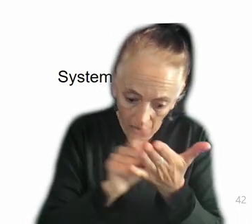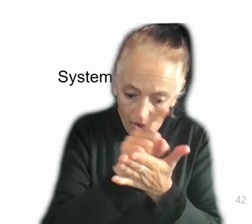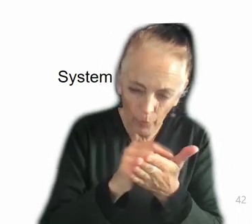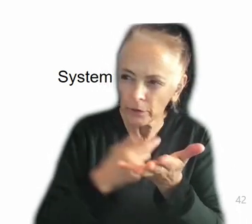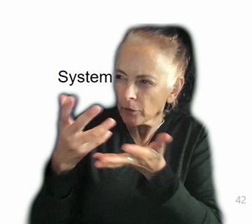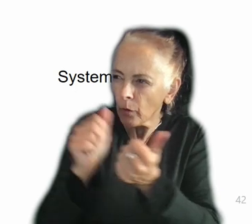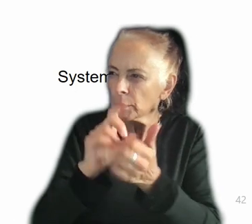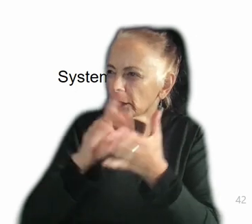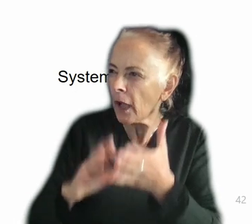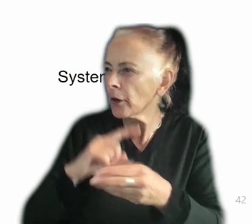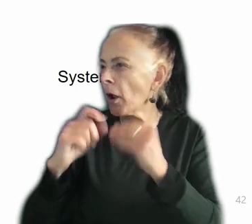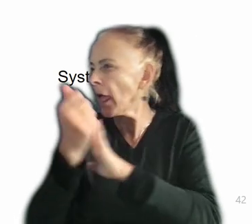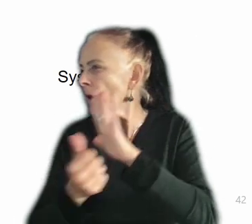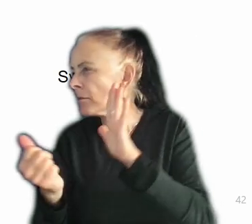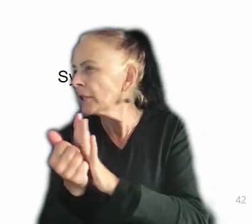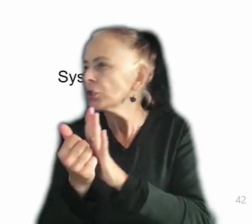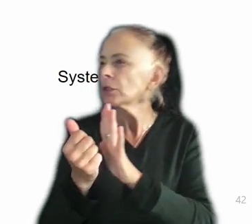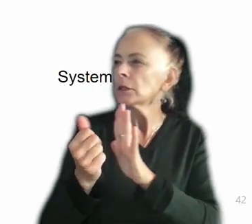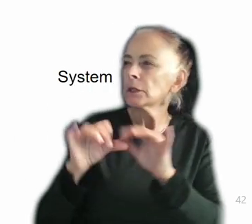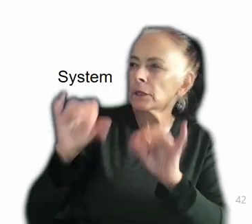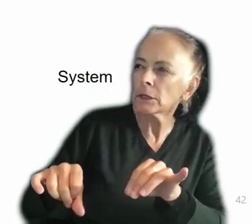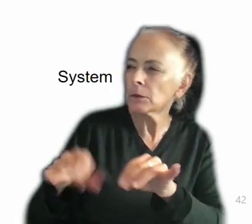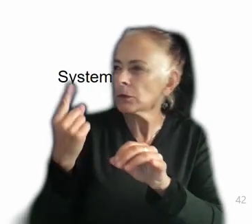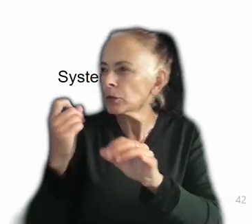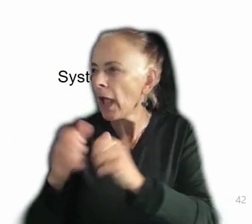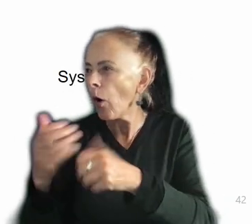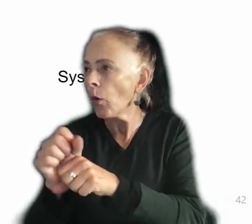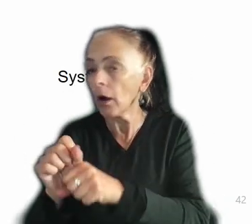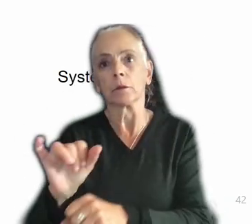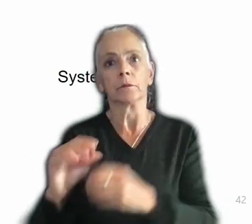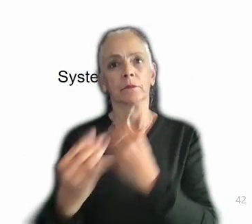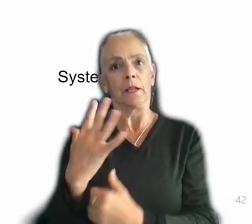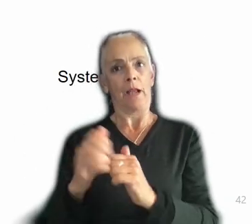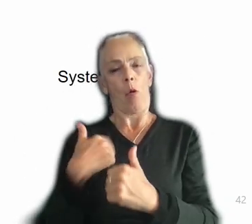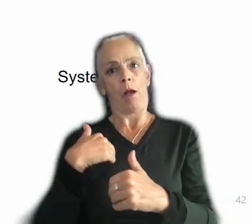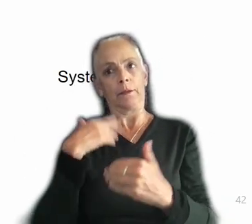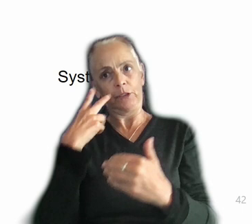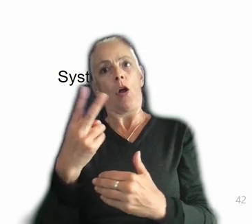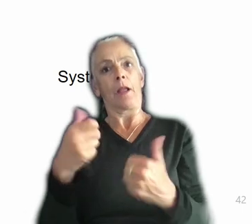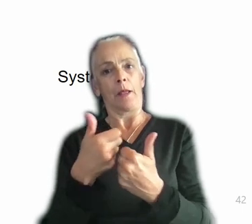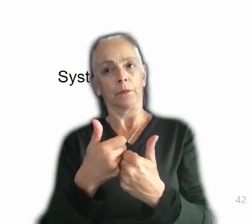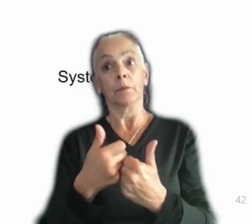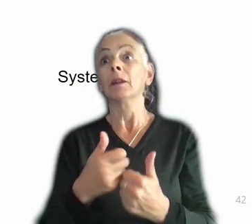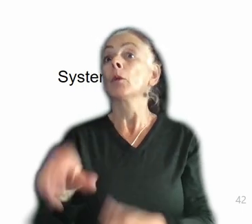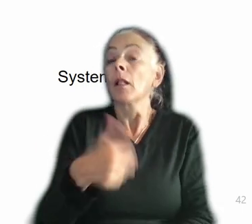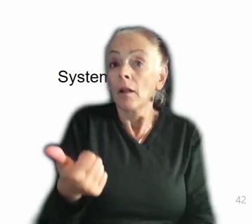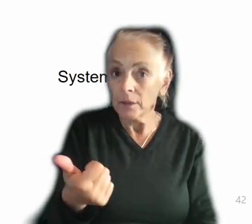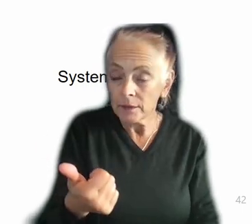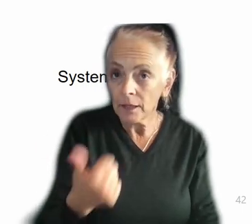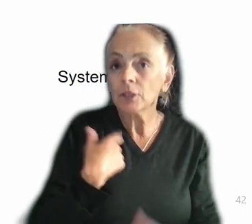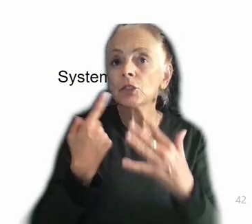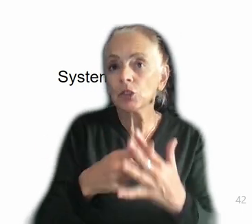systems, just understanding how they work. It really changed the way I saw games. But the other thing is I started to actually ship games,